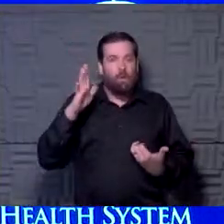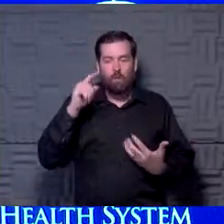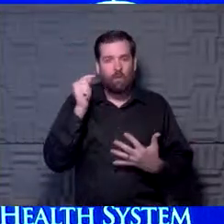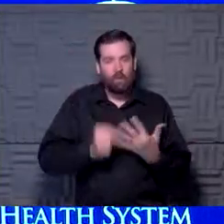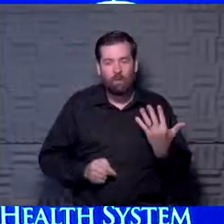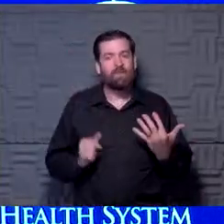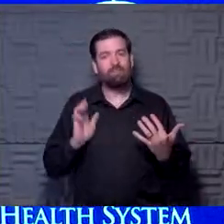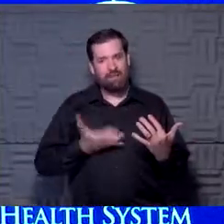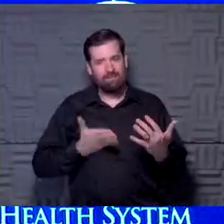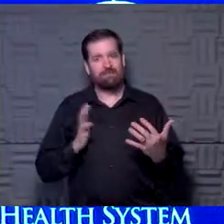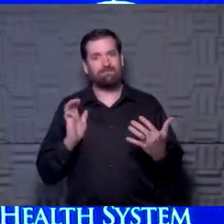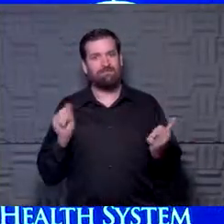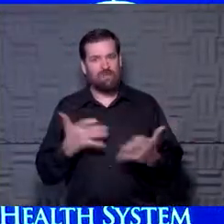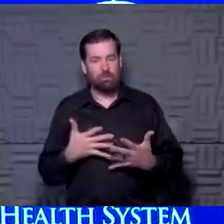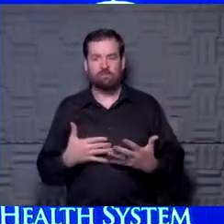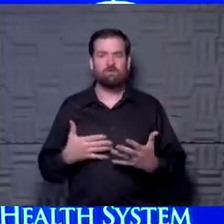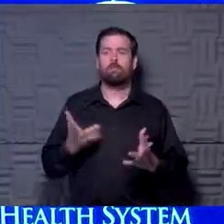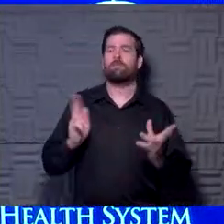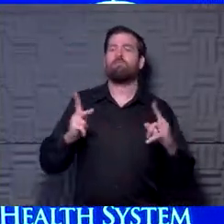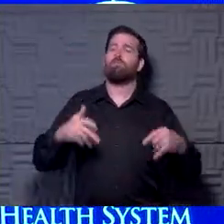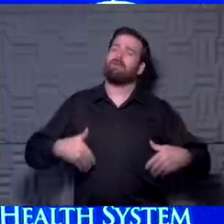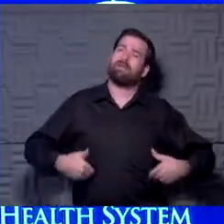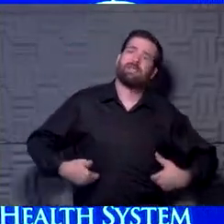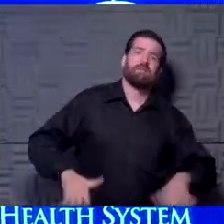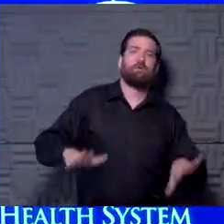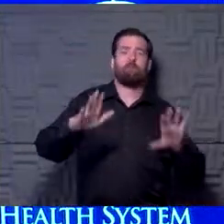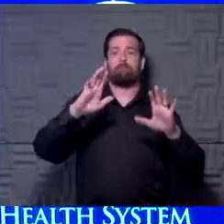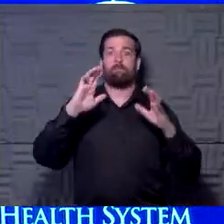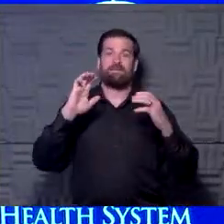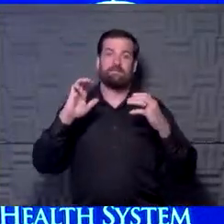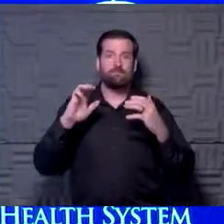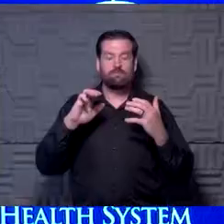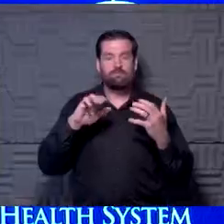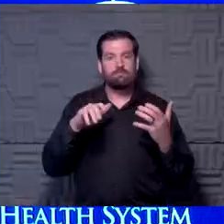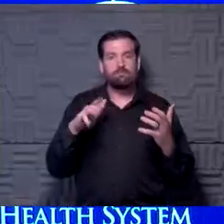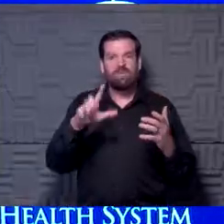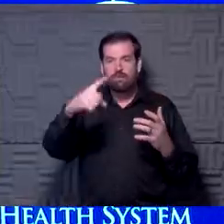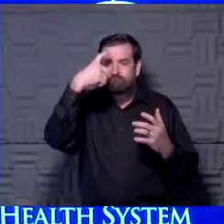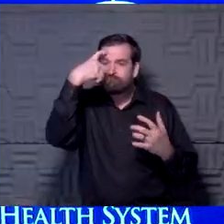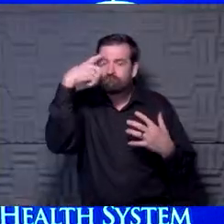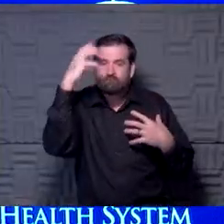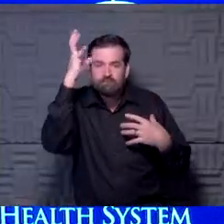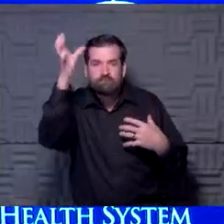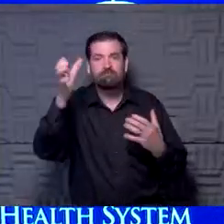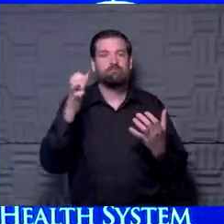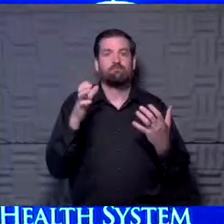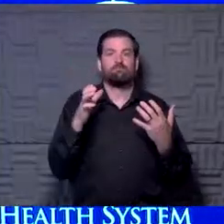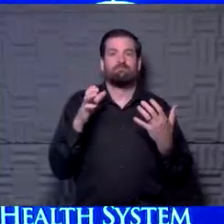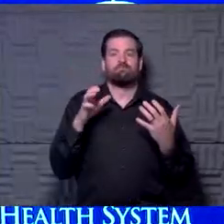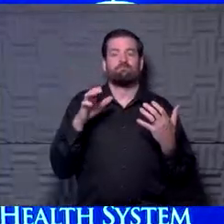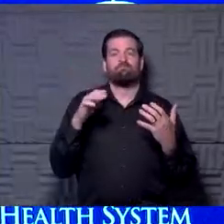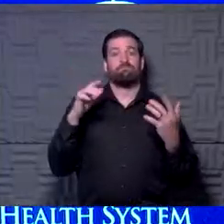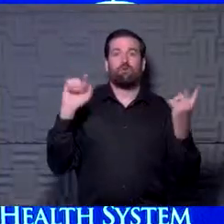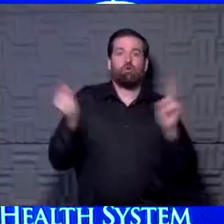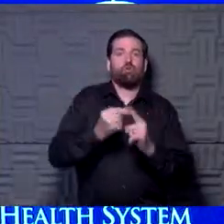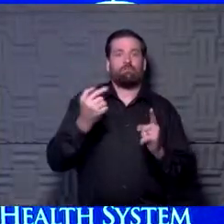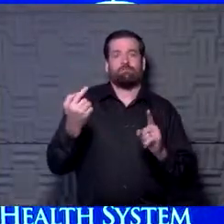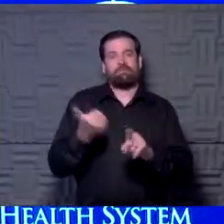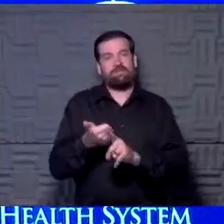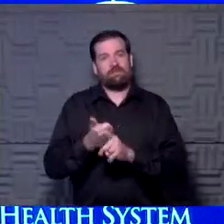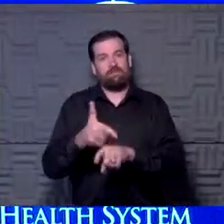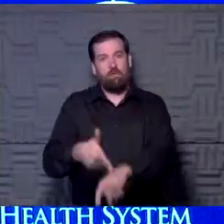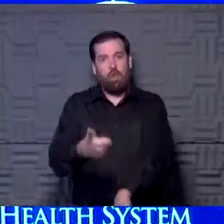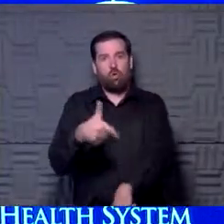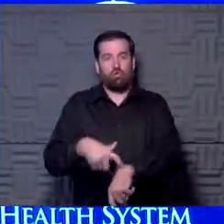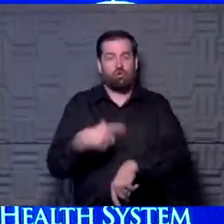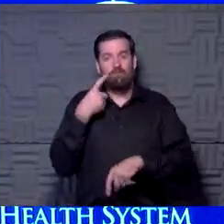what's guiding our fear. And you don't want to watch people sacrifice their lives or their cognitive function, their ability to do the things they want to do down the line for